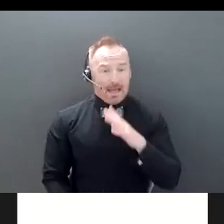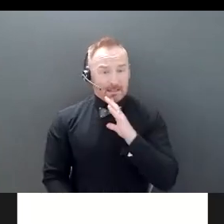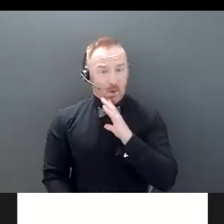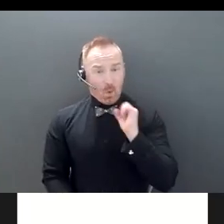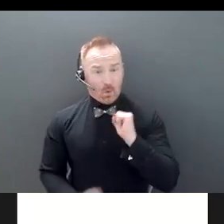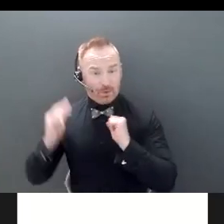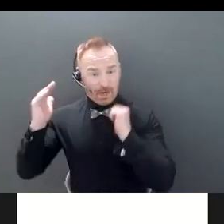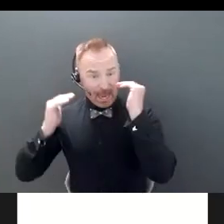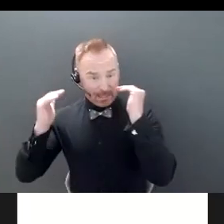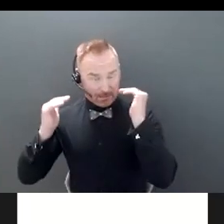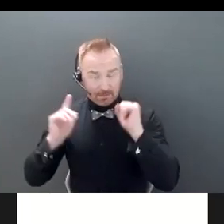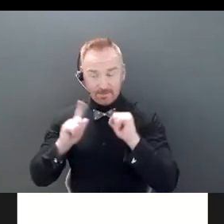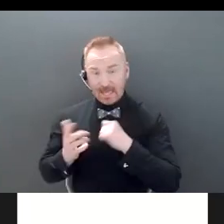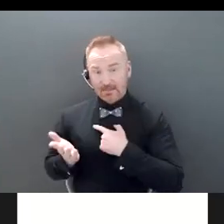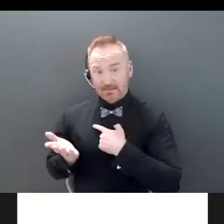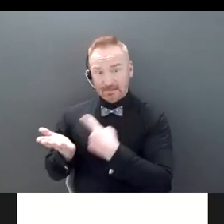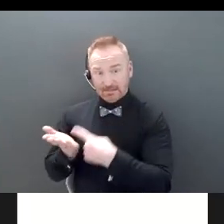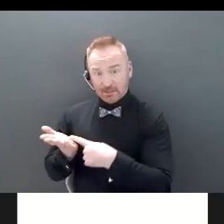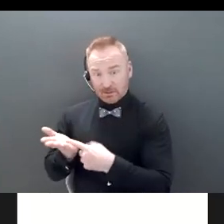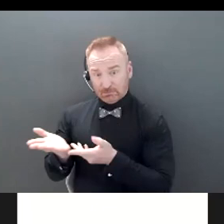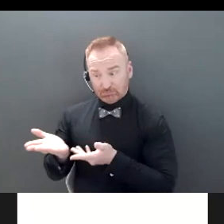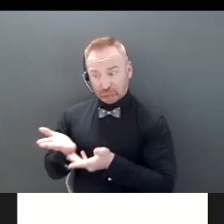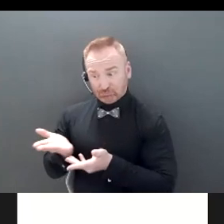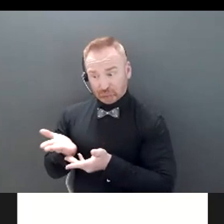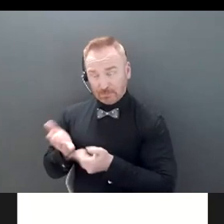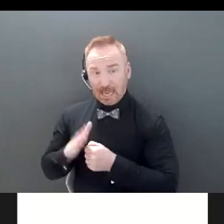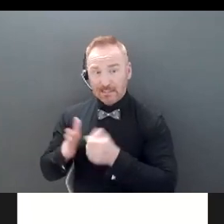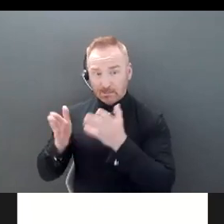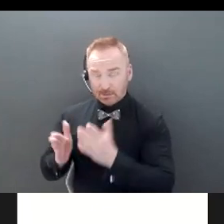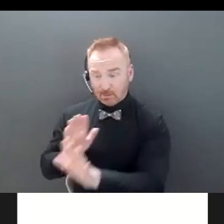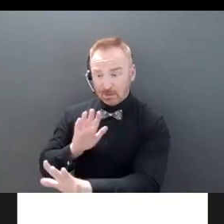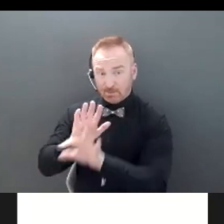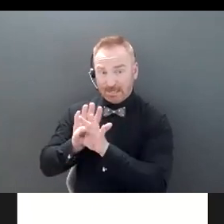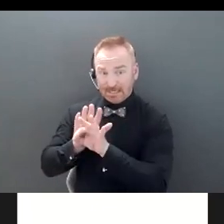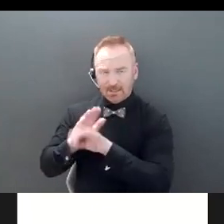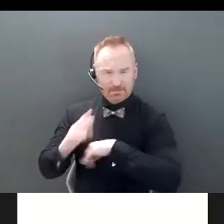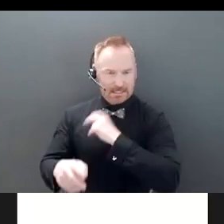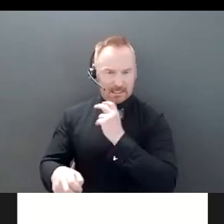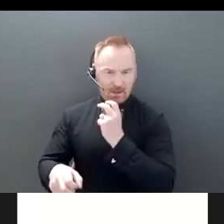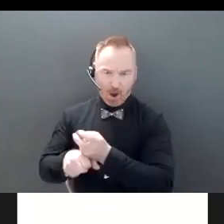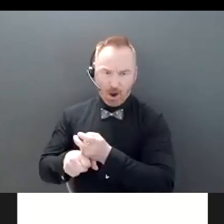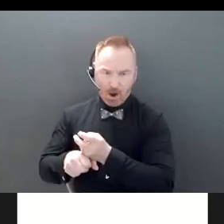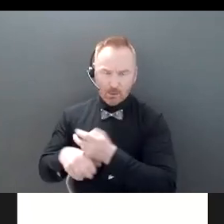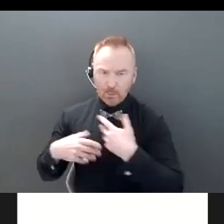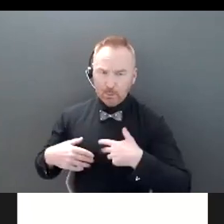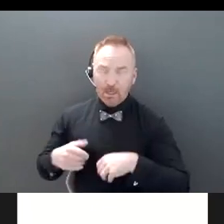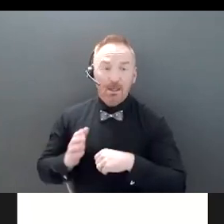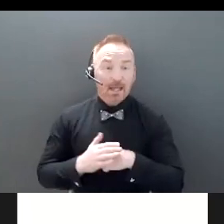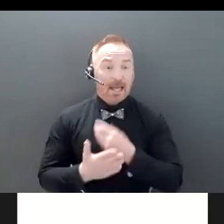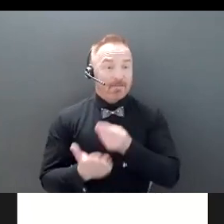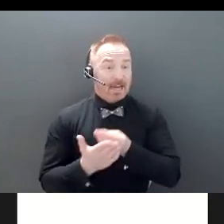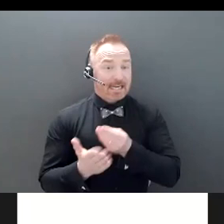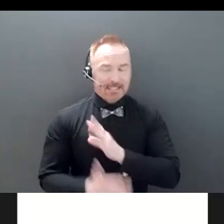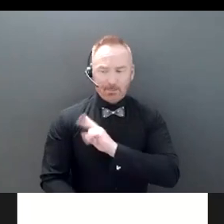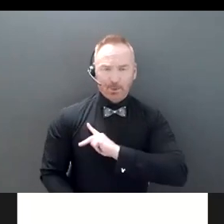I think that is also that it's, it can be difficult because finances is a personal issue, you know, nobody really wants to